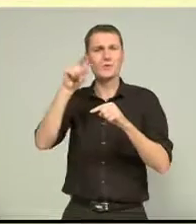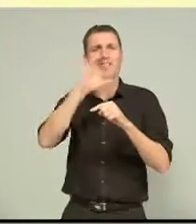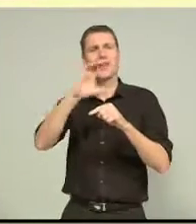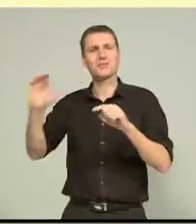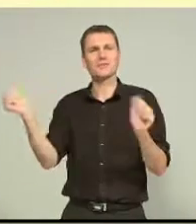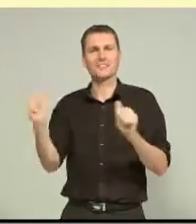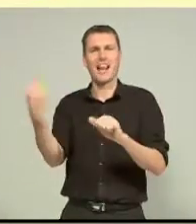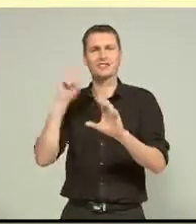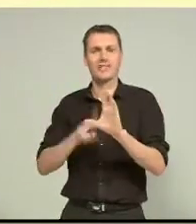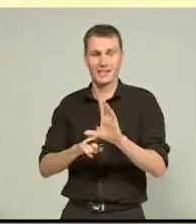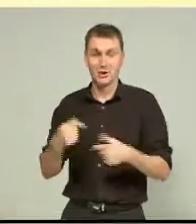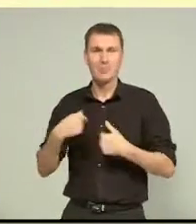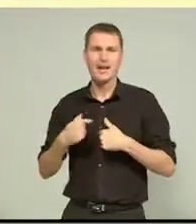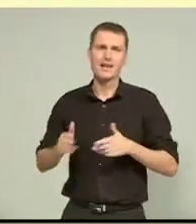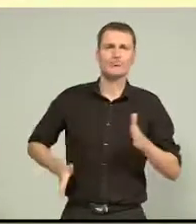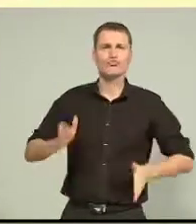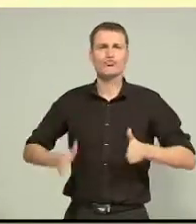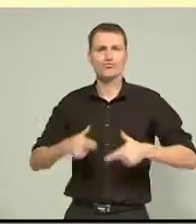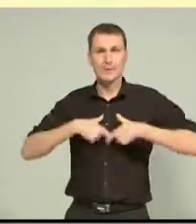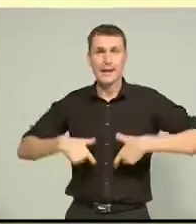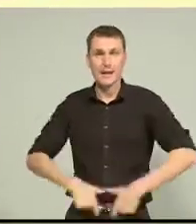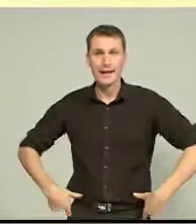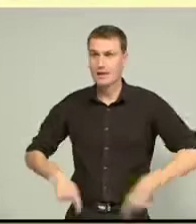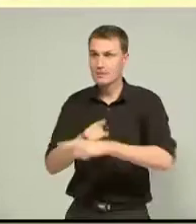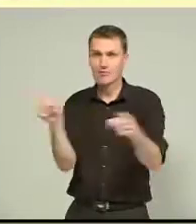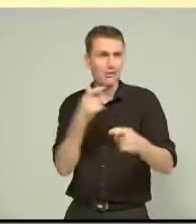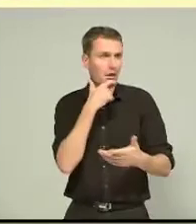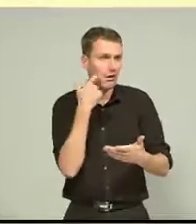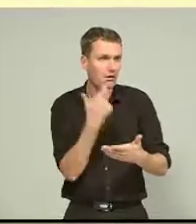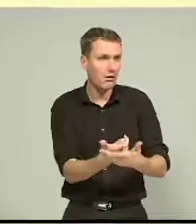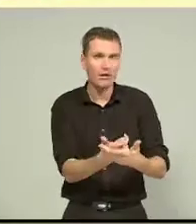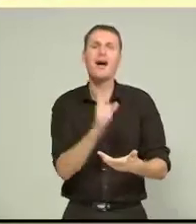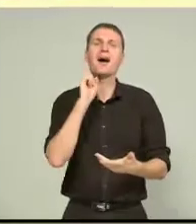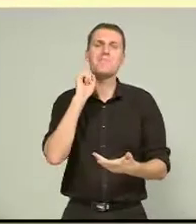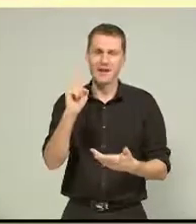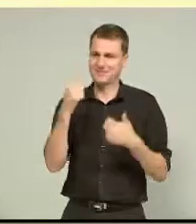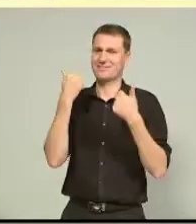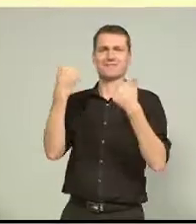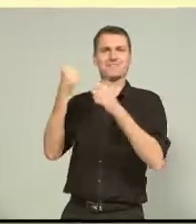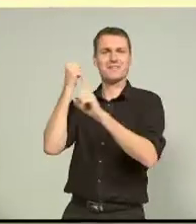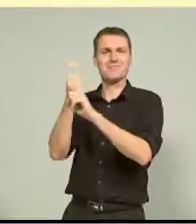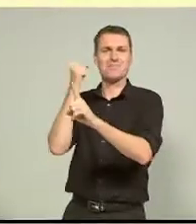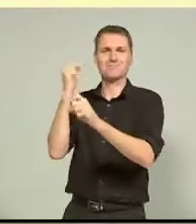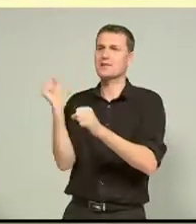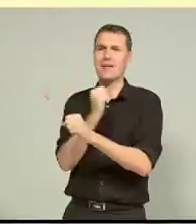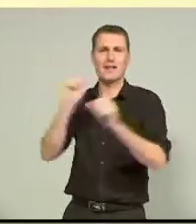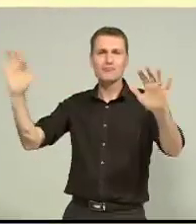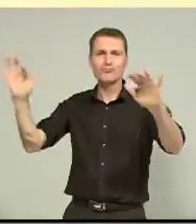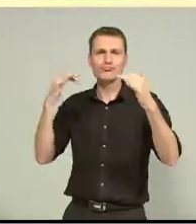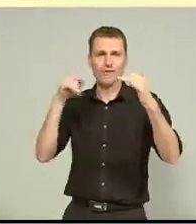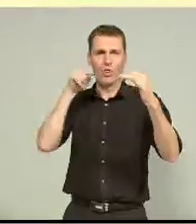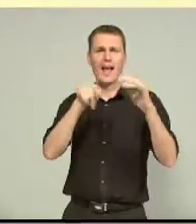my bikini. People were pretty surprised. But it had the desired effect, which is that it got some spotlight on the issue and